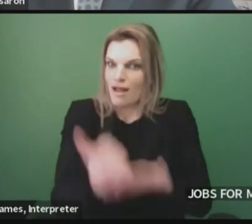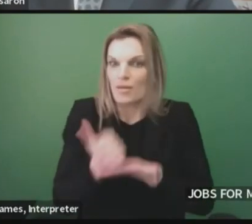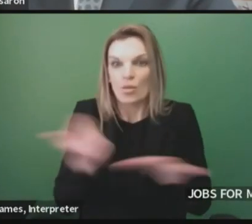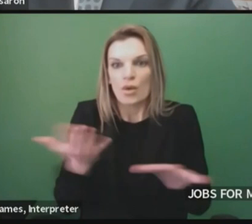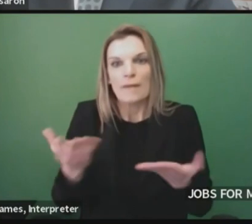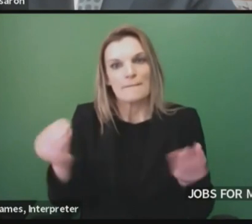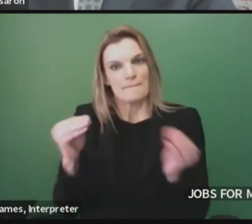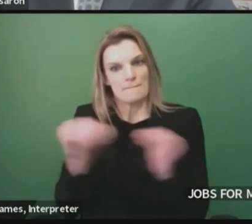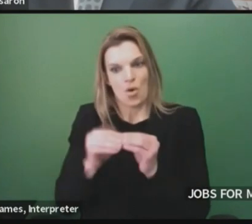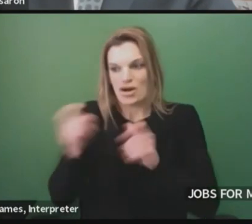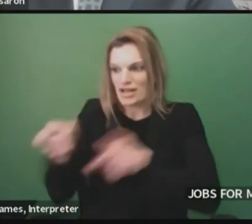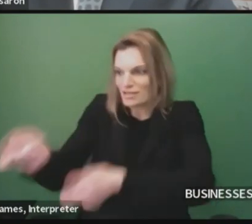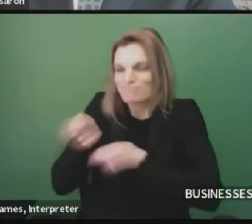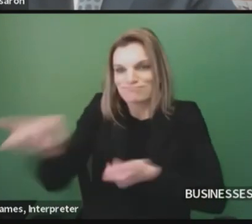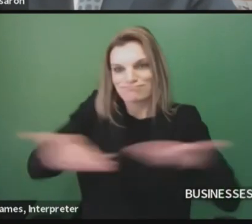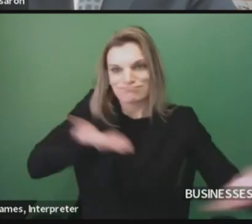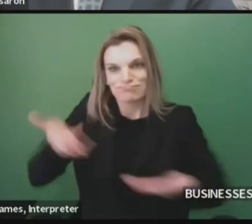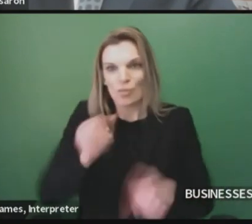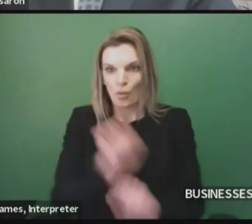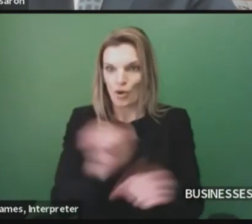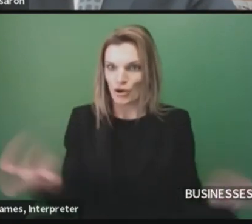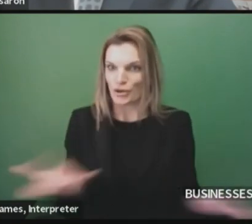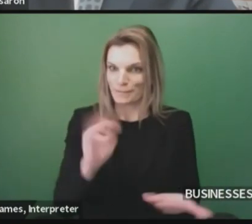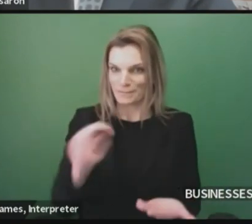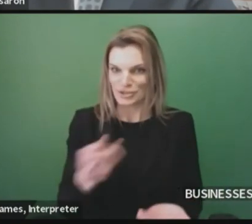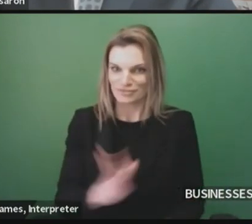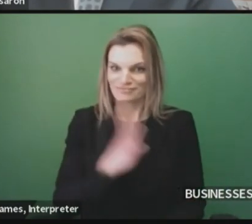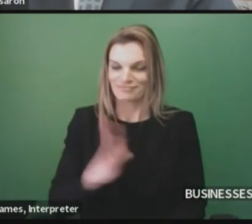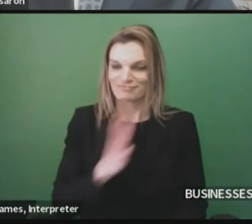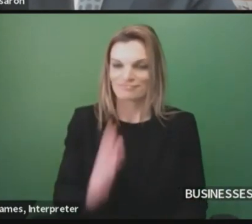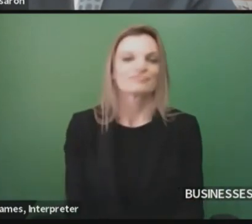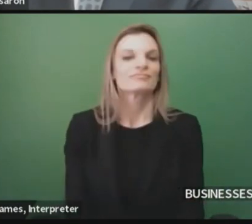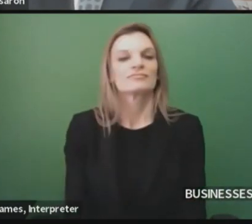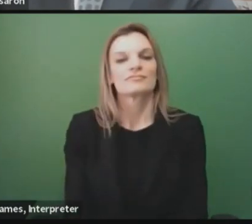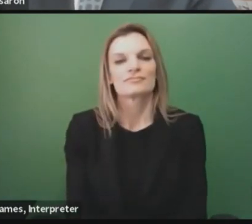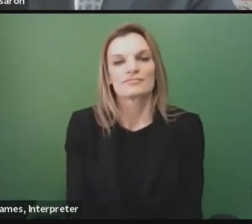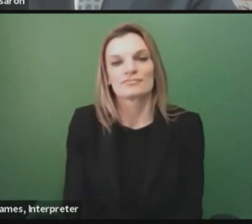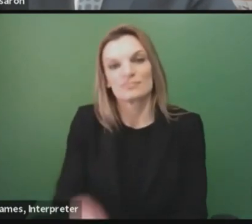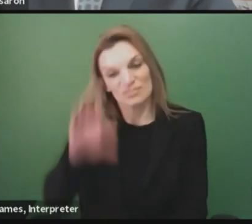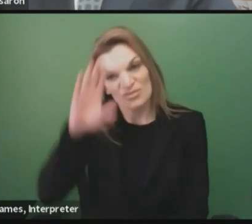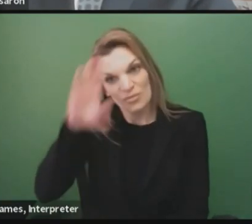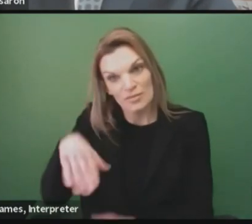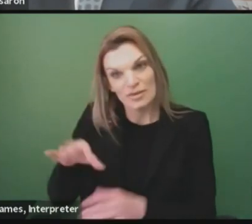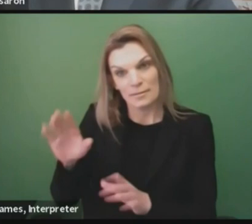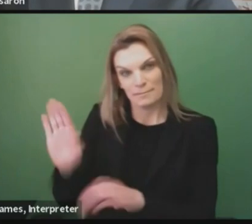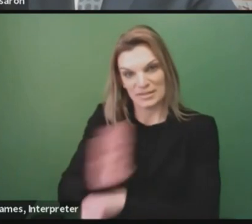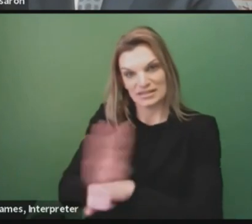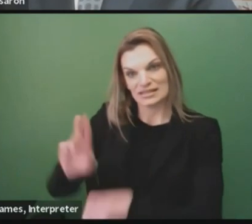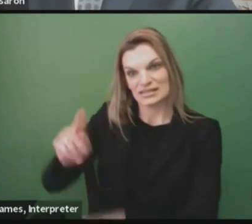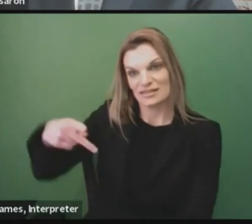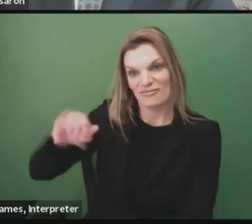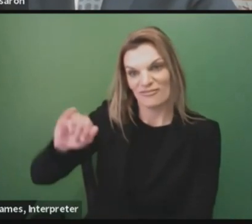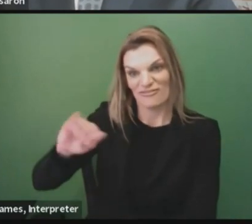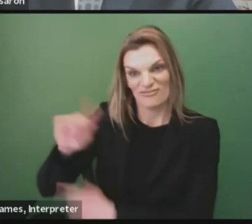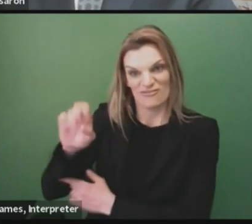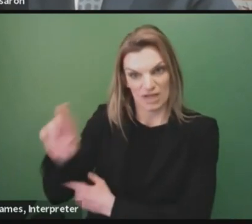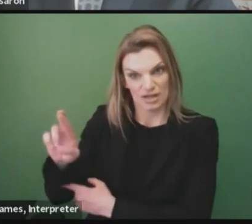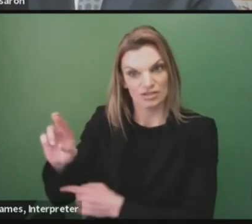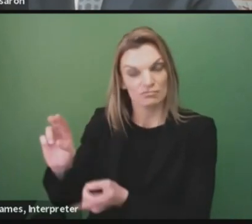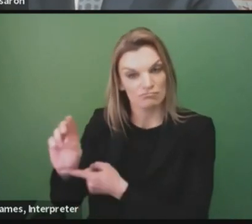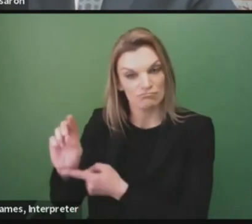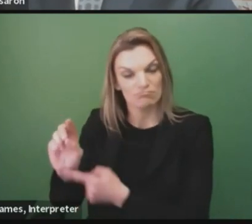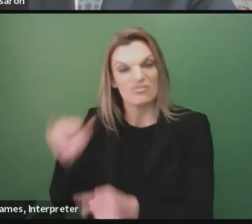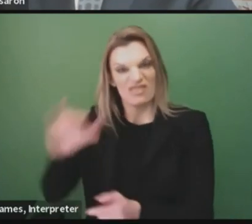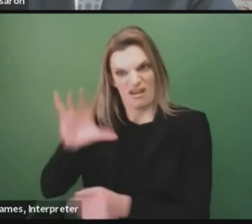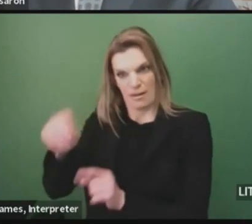Little known fact, but Pfizer was the first business to utilize Good Jobs for Michigan, and did